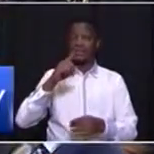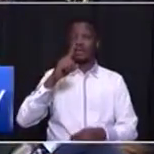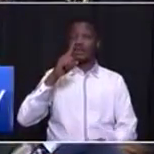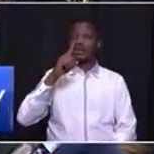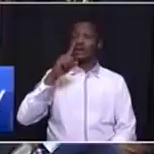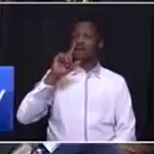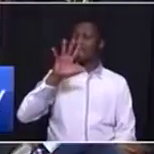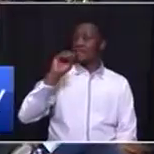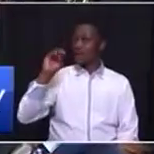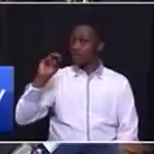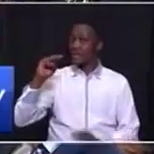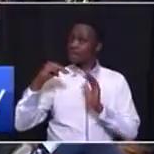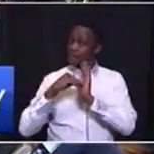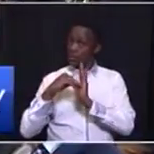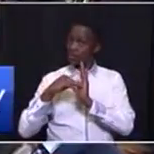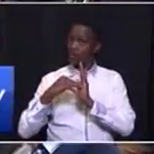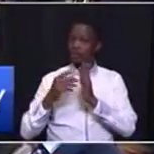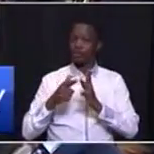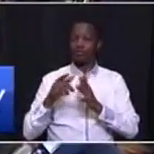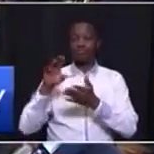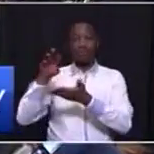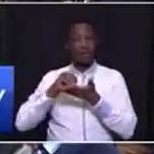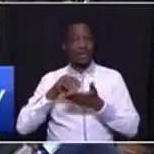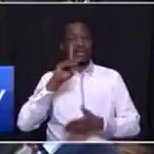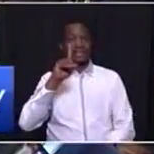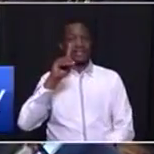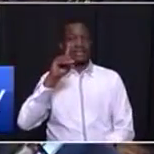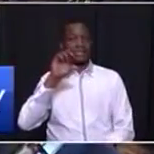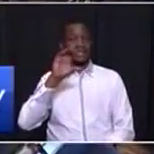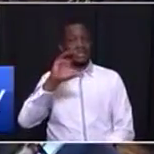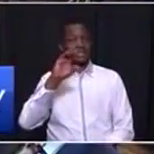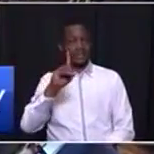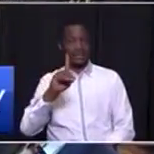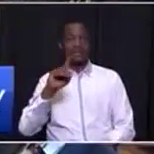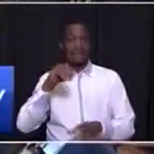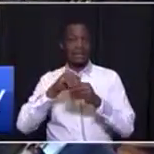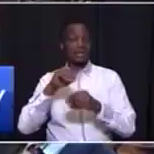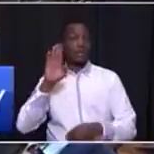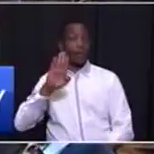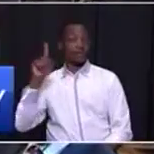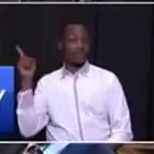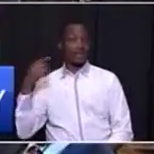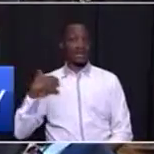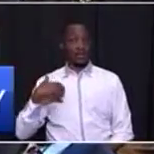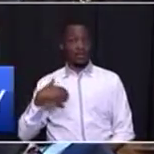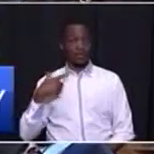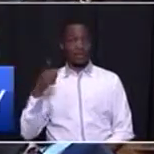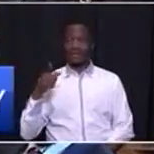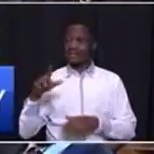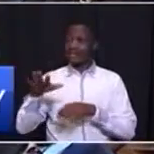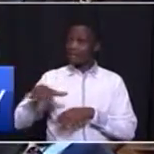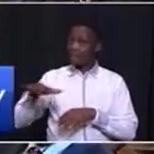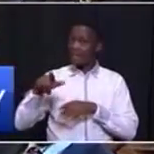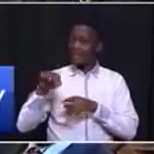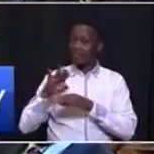to acquire a DCD-trained manufacturing plant in Boxbeck. And this is a plant that was shutting